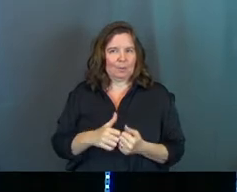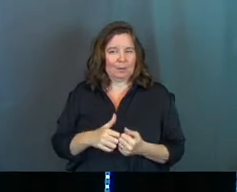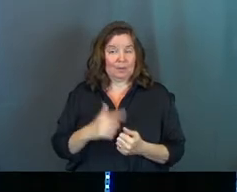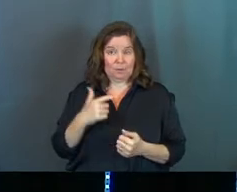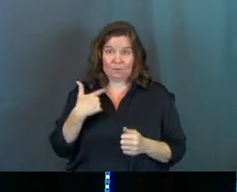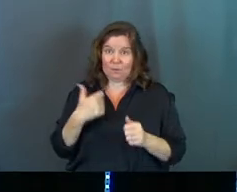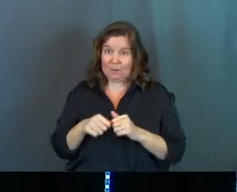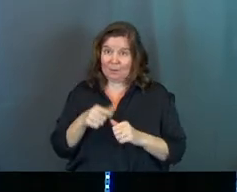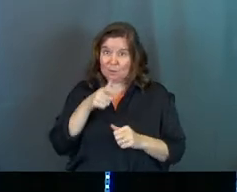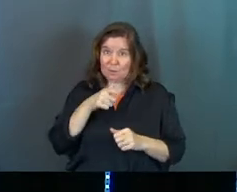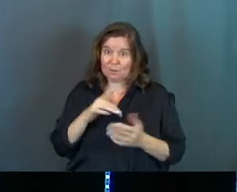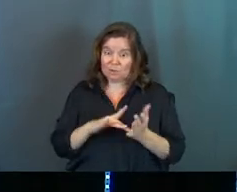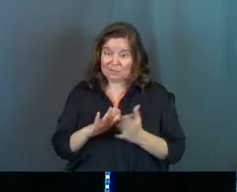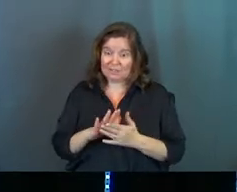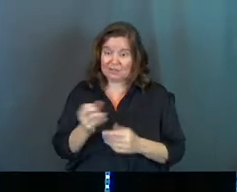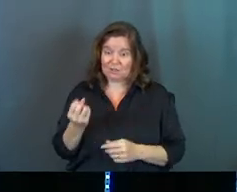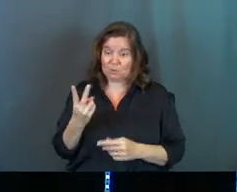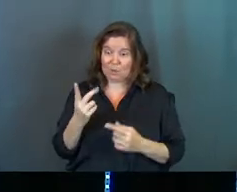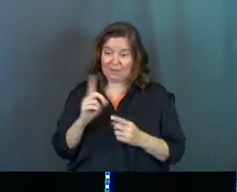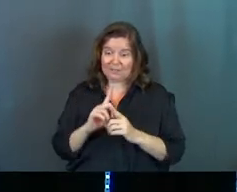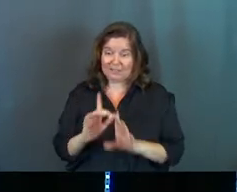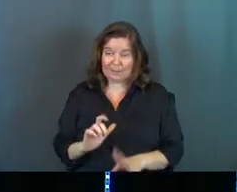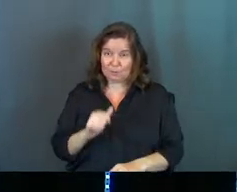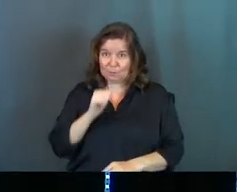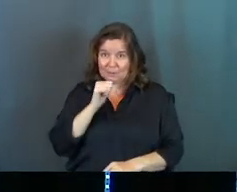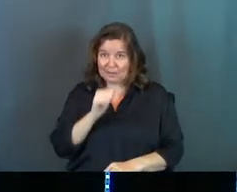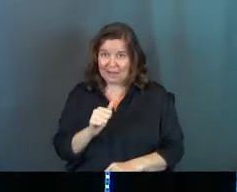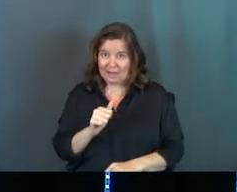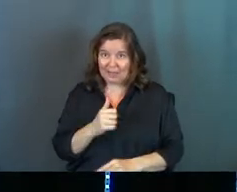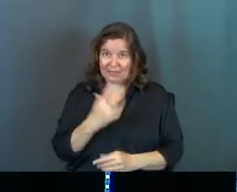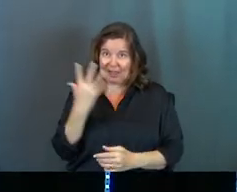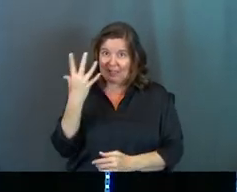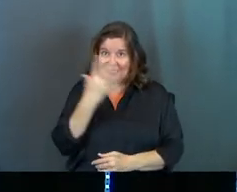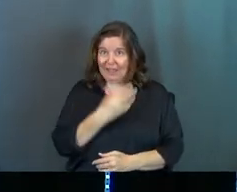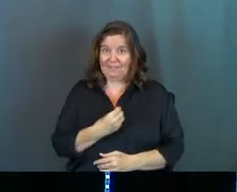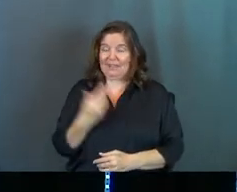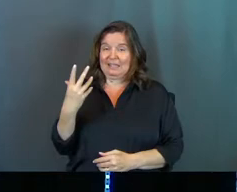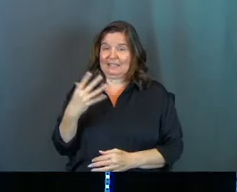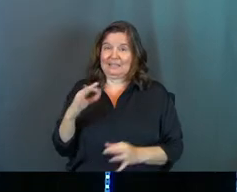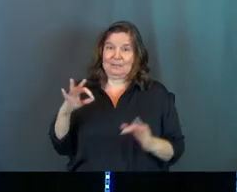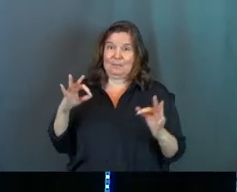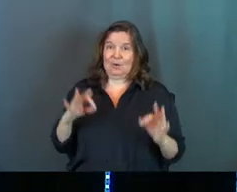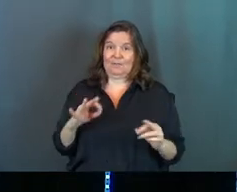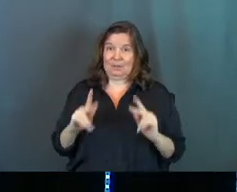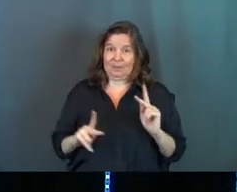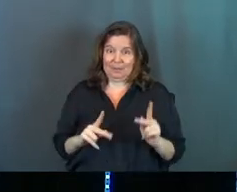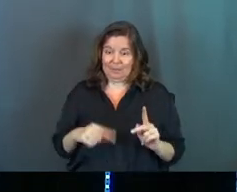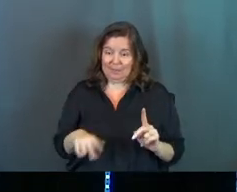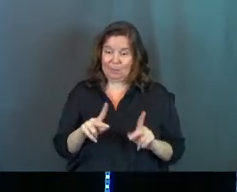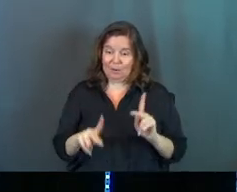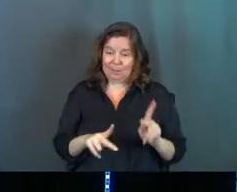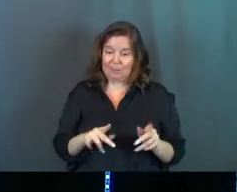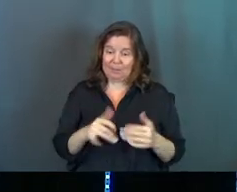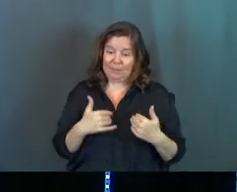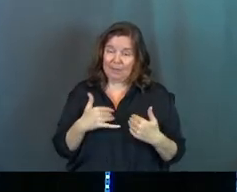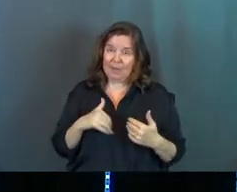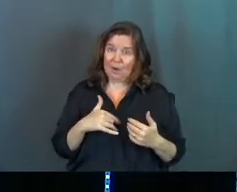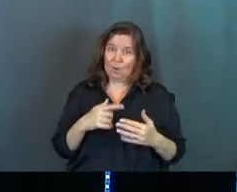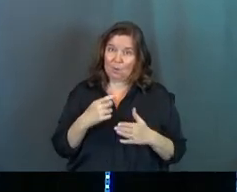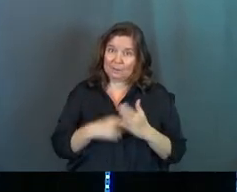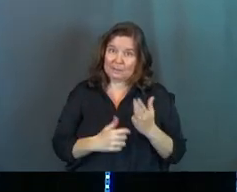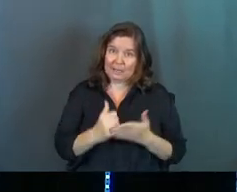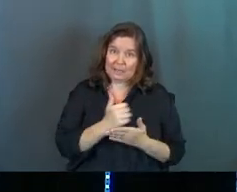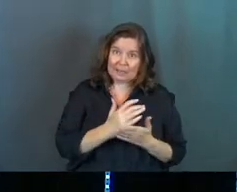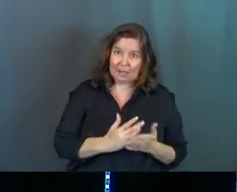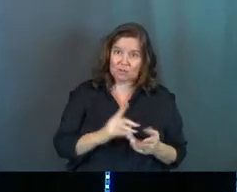Because you got to remember who Jesus is with. The 12 disciples were not the loveliest bunch. They were people that were tax